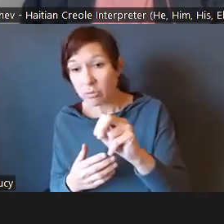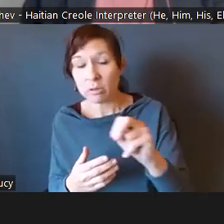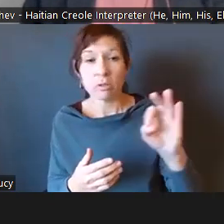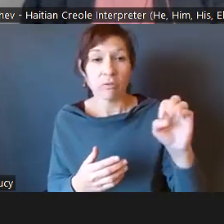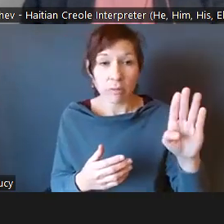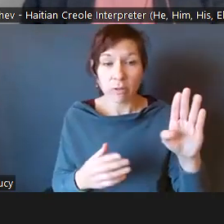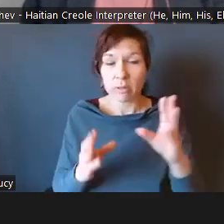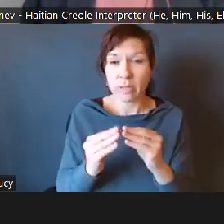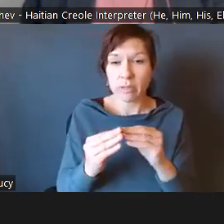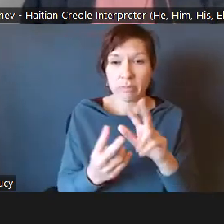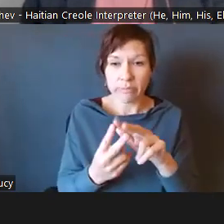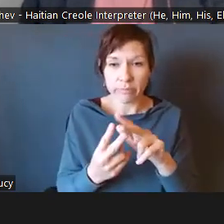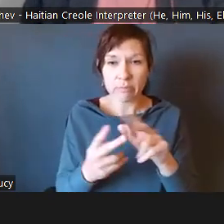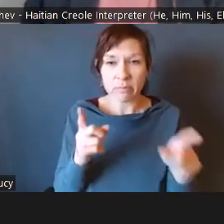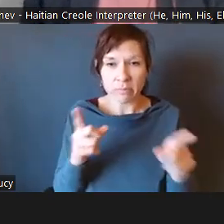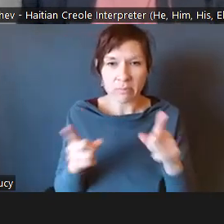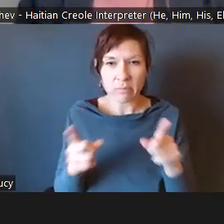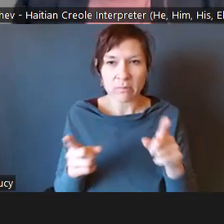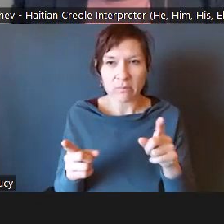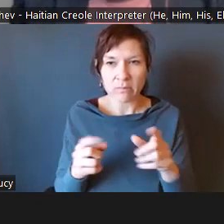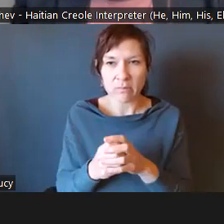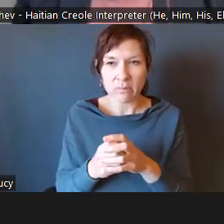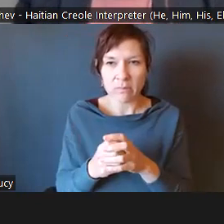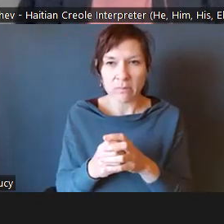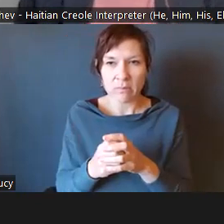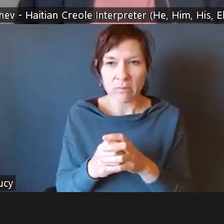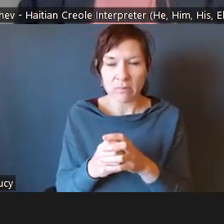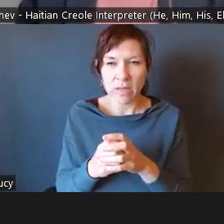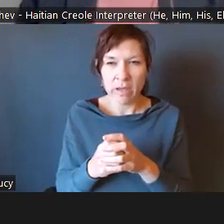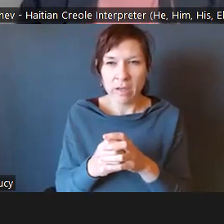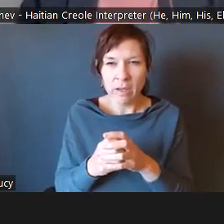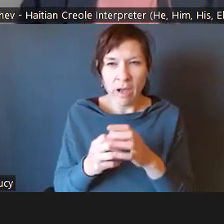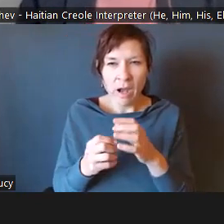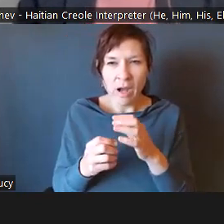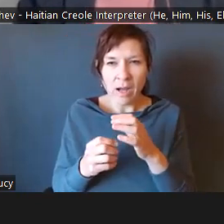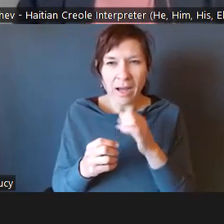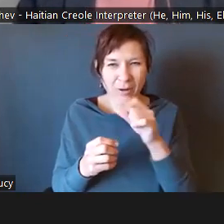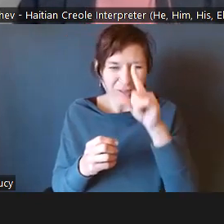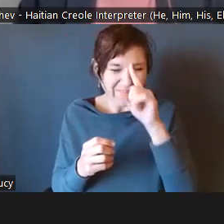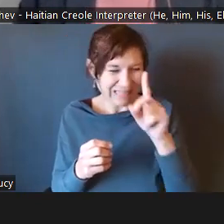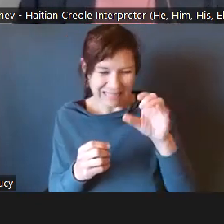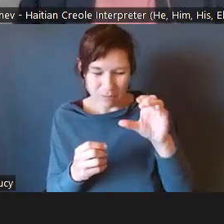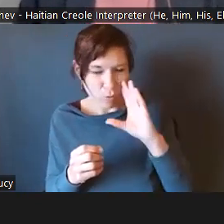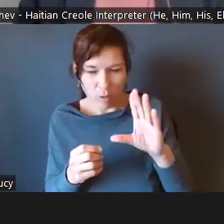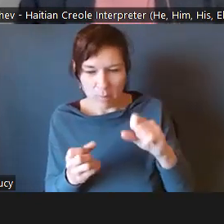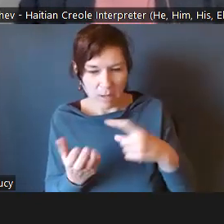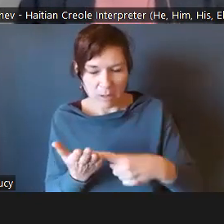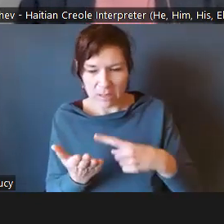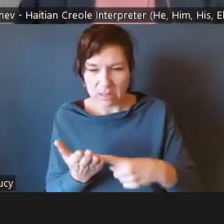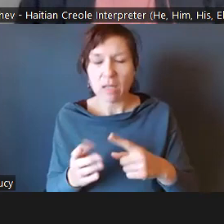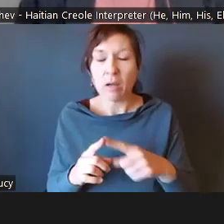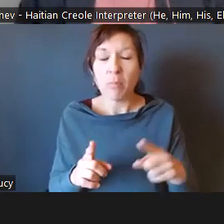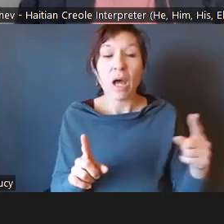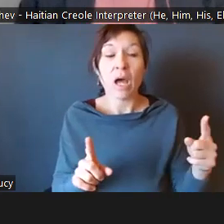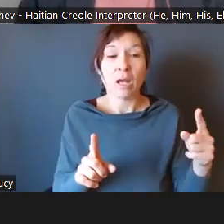first February meeting. So I don't see us talking about this in December, but when we come back to it, I will make